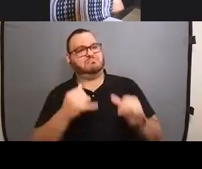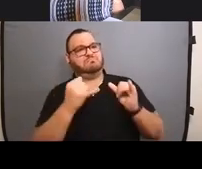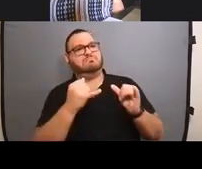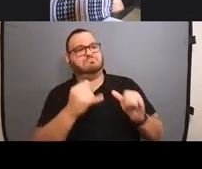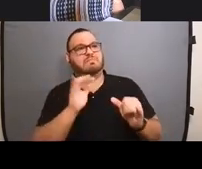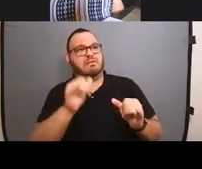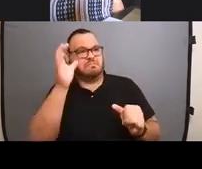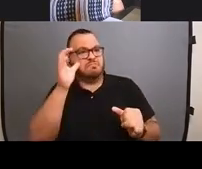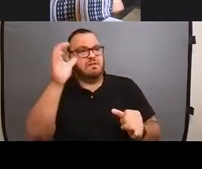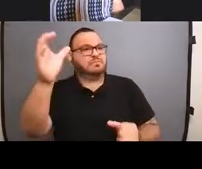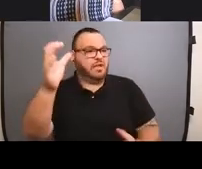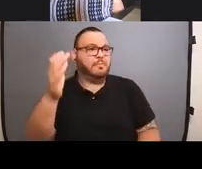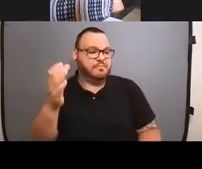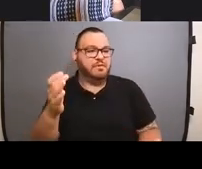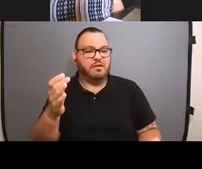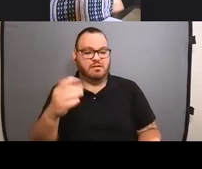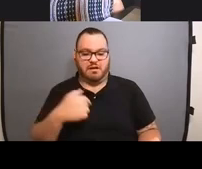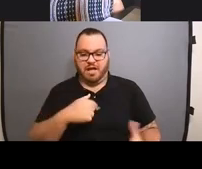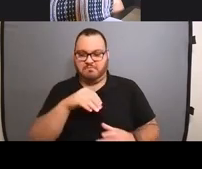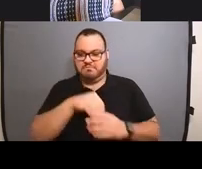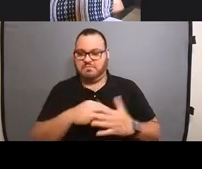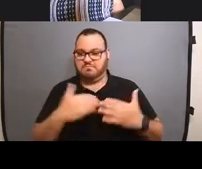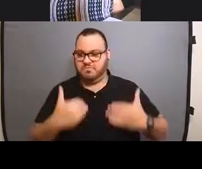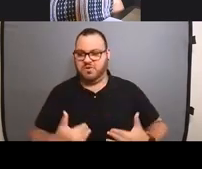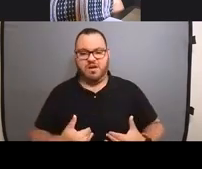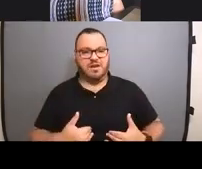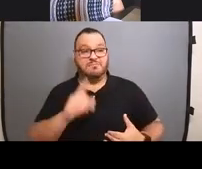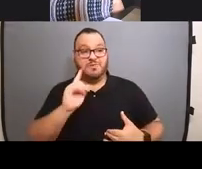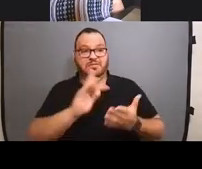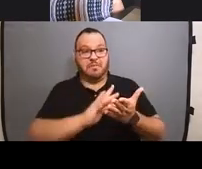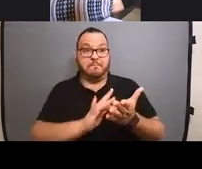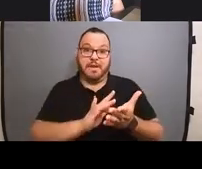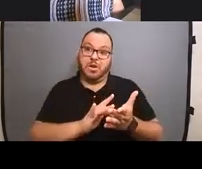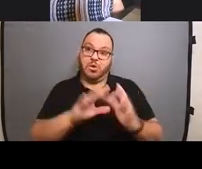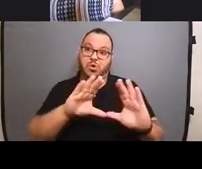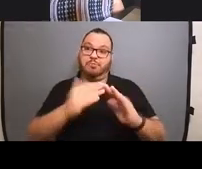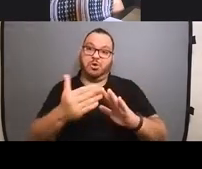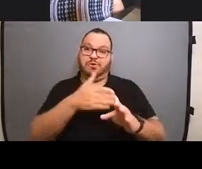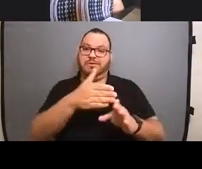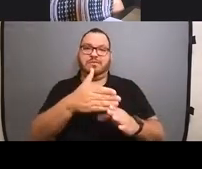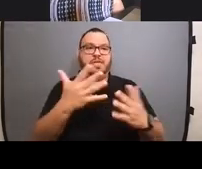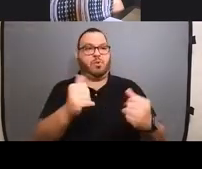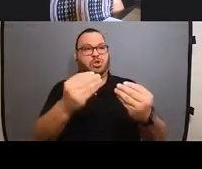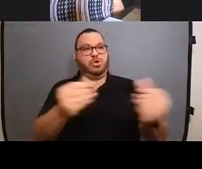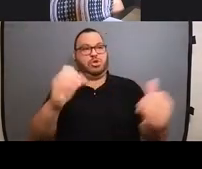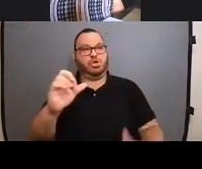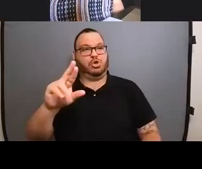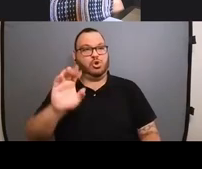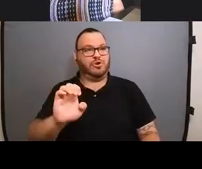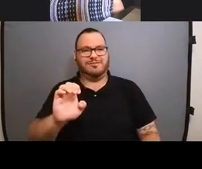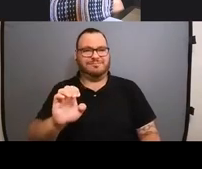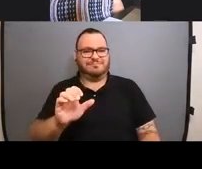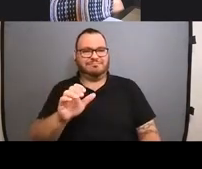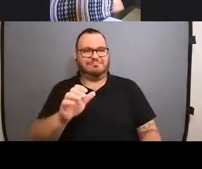uh, being in, being in bodies that the medical community wants to cure instead of just letting us be our fabulous